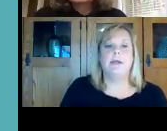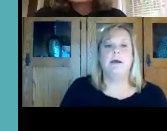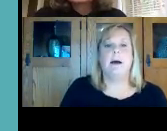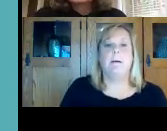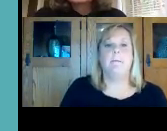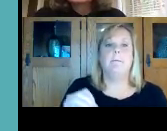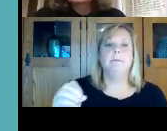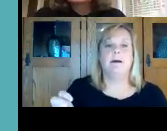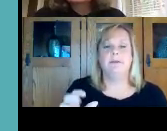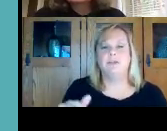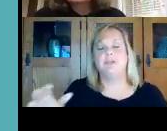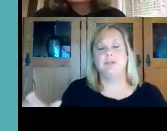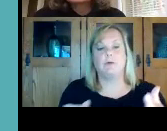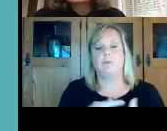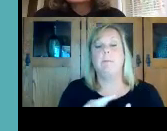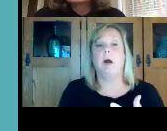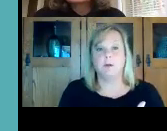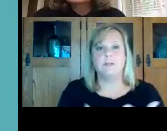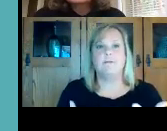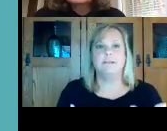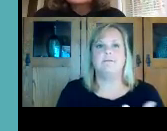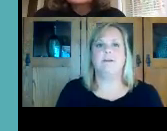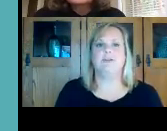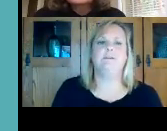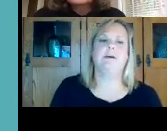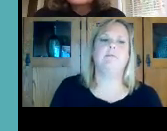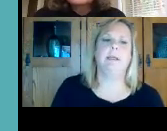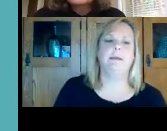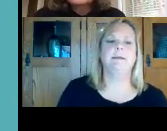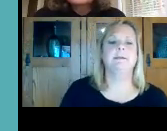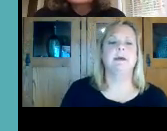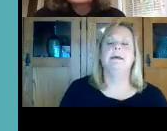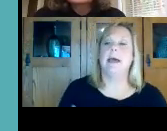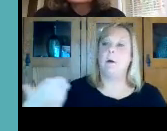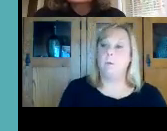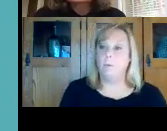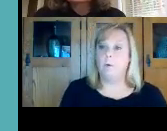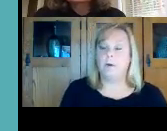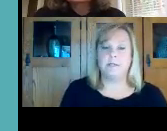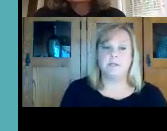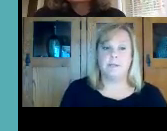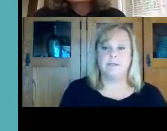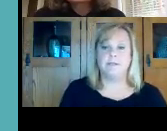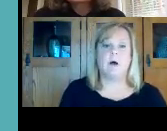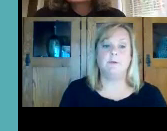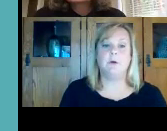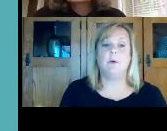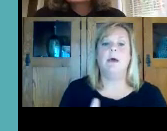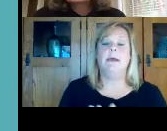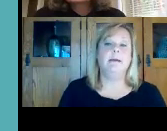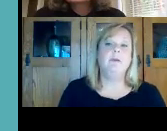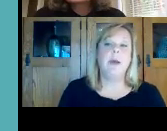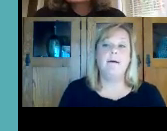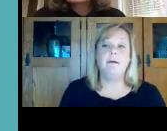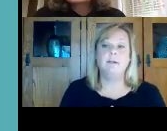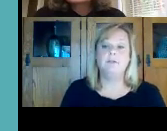the three um definitions or the three parts of the definition of deafblindness now we're going to touch on this also